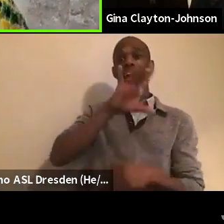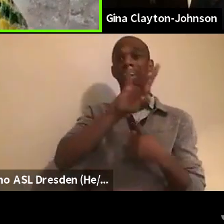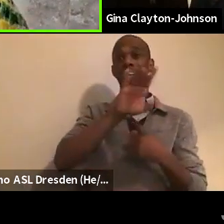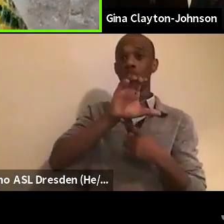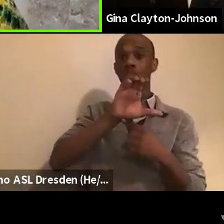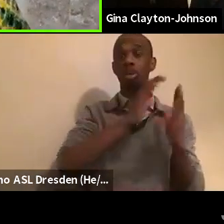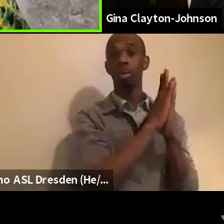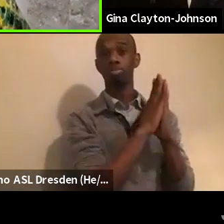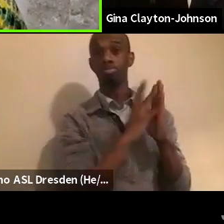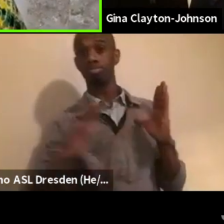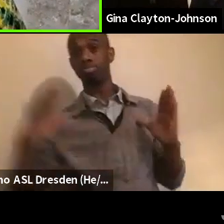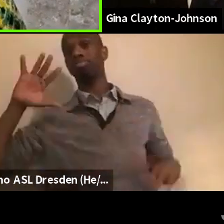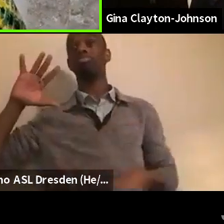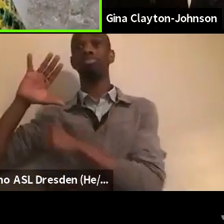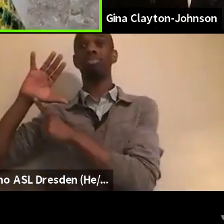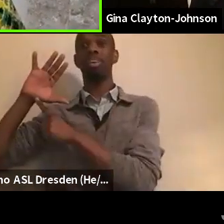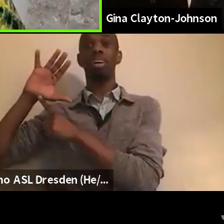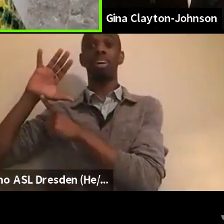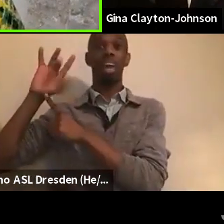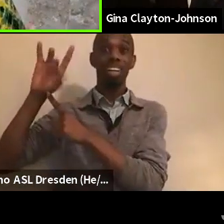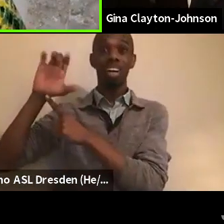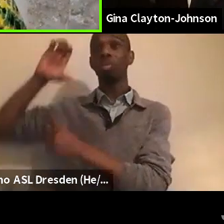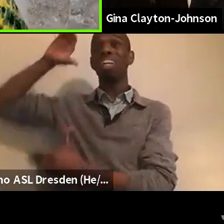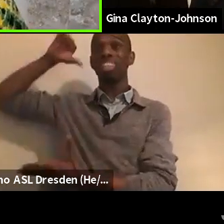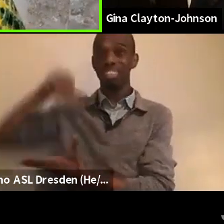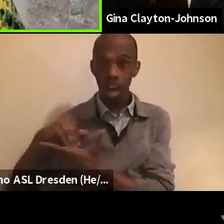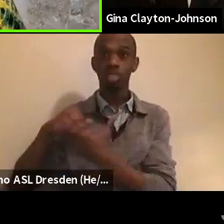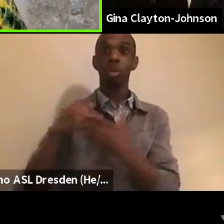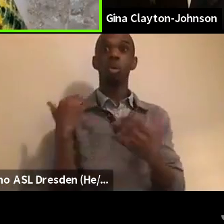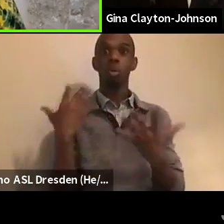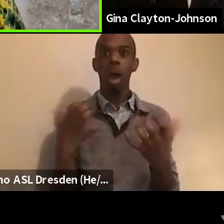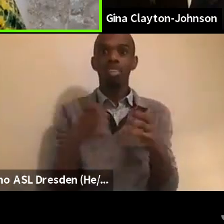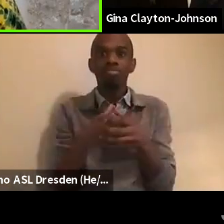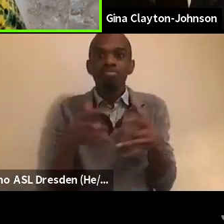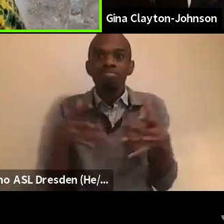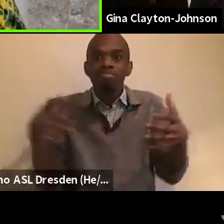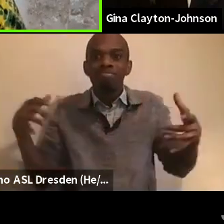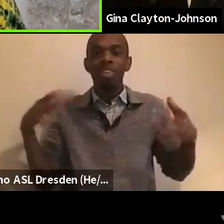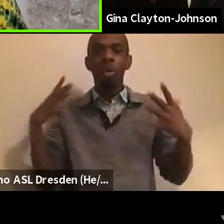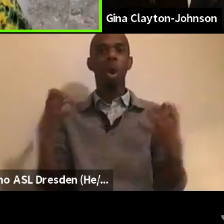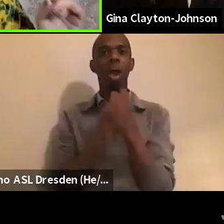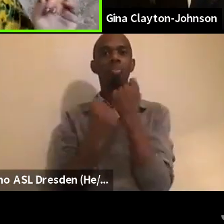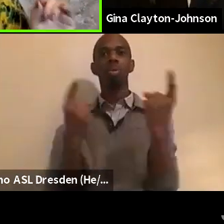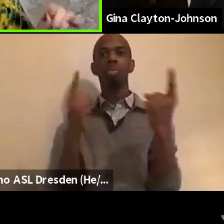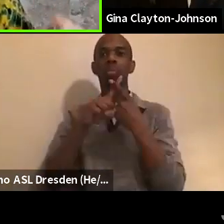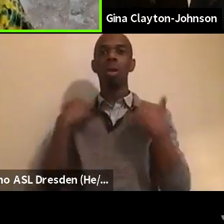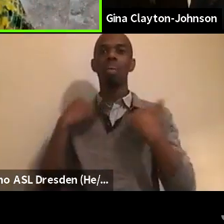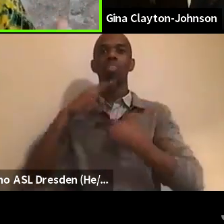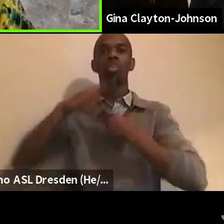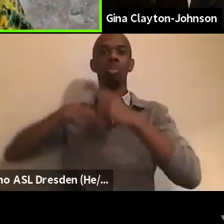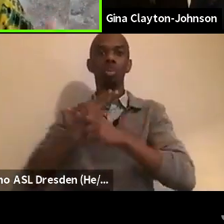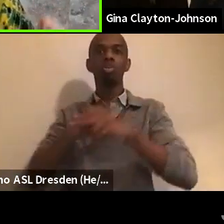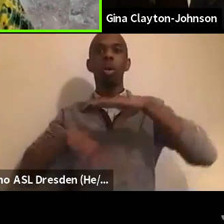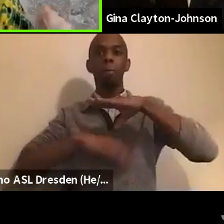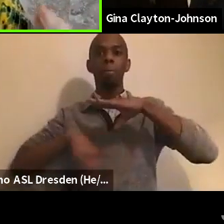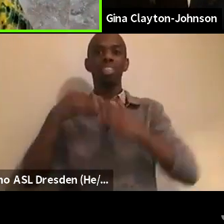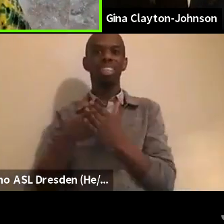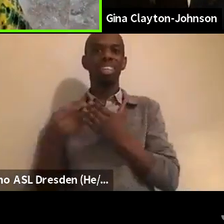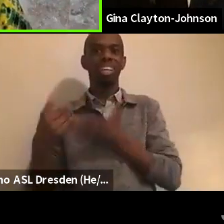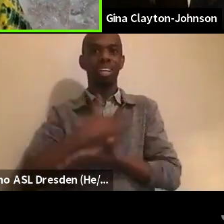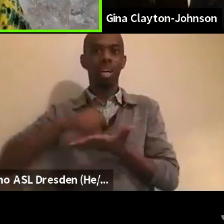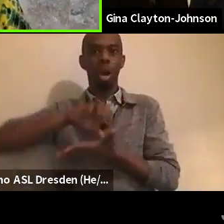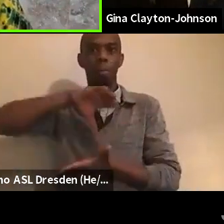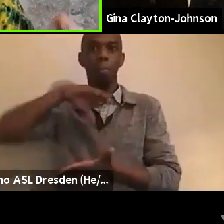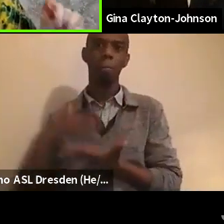everybody, the vision really is for everybody to have a universal basic income. we live in a